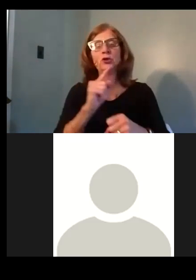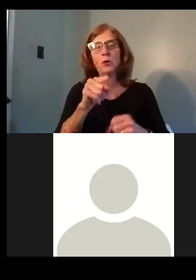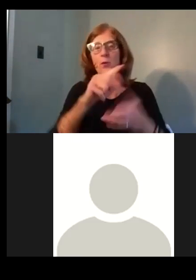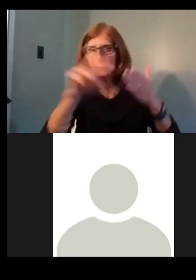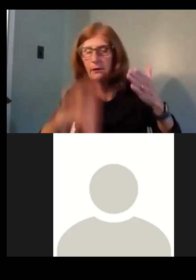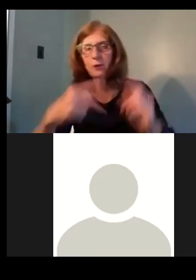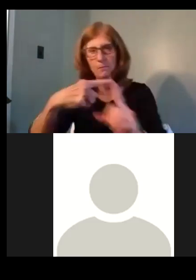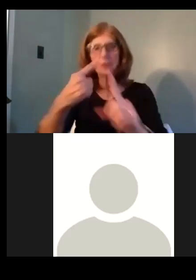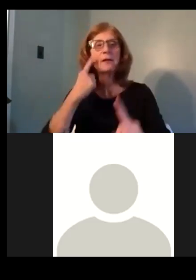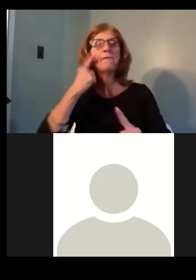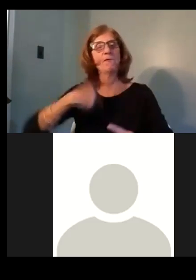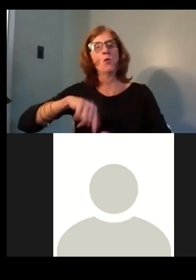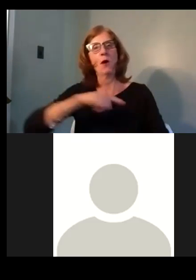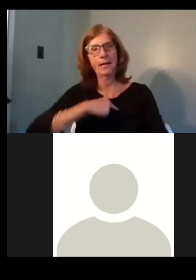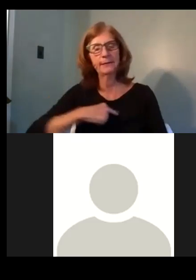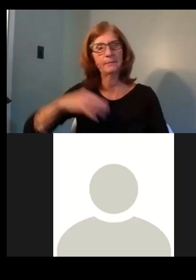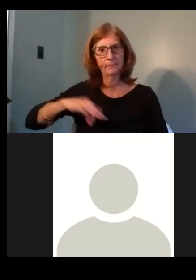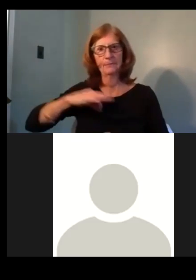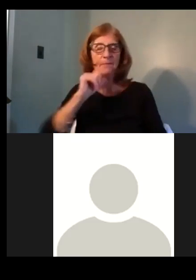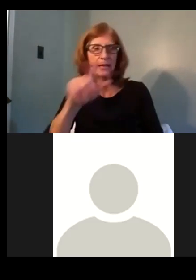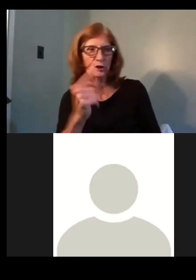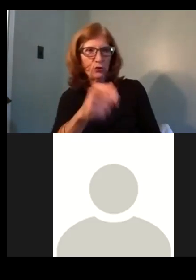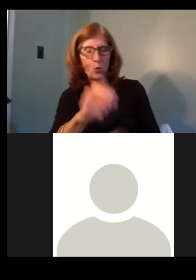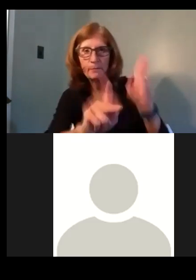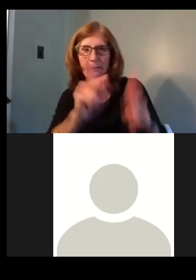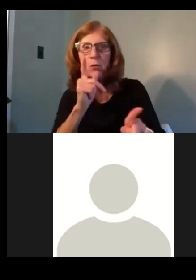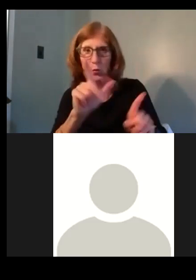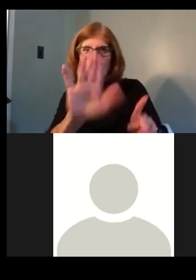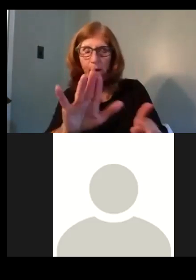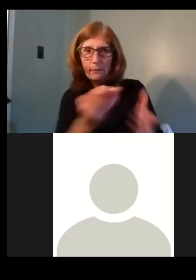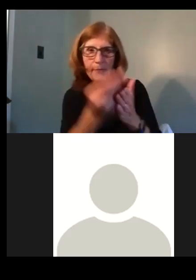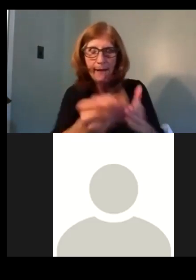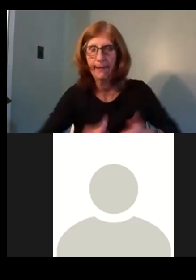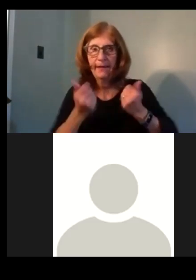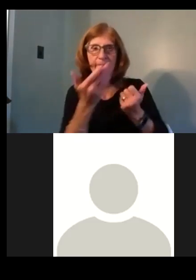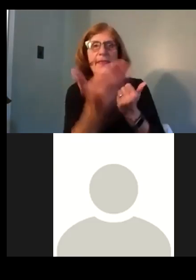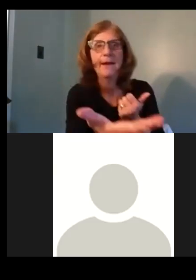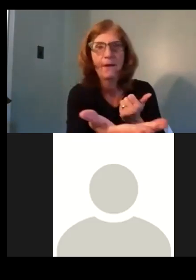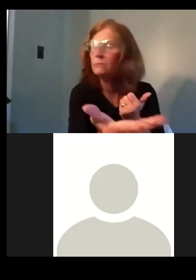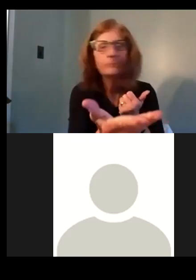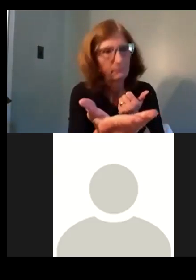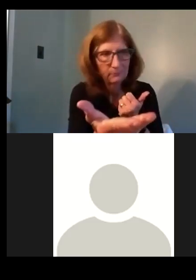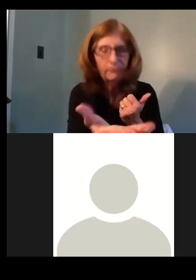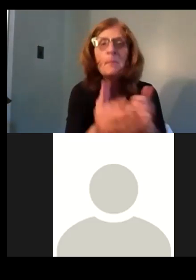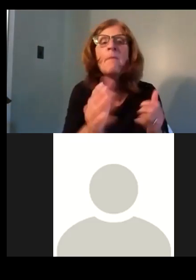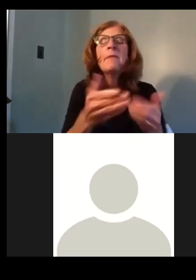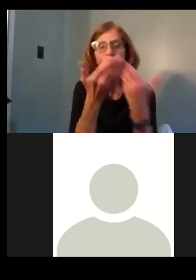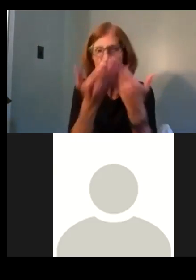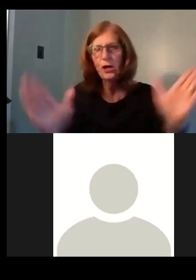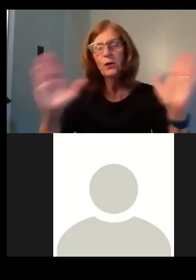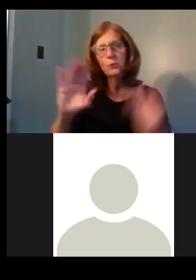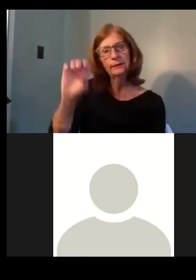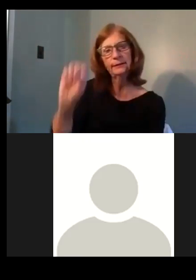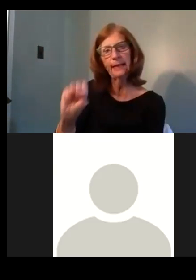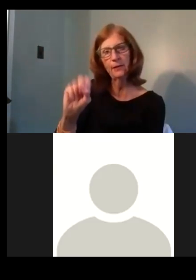not just those, uh, living in the affordable units, uh, in the flats, uh, but just the South side and overall Pittsburgh